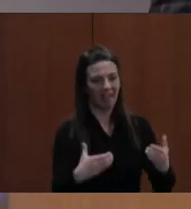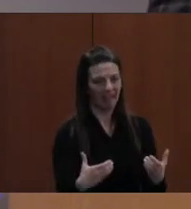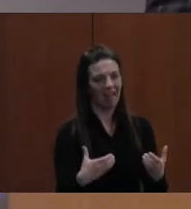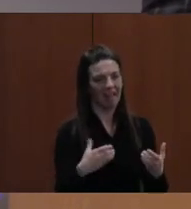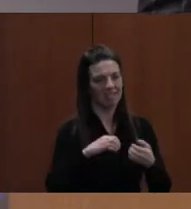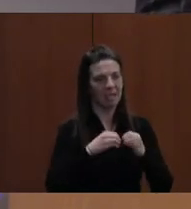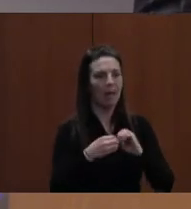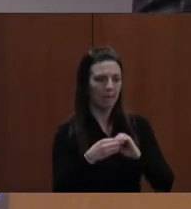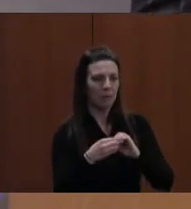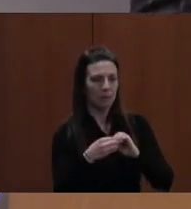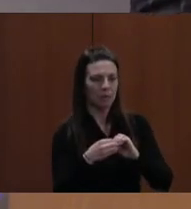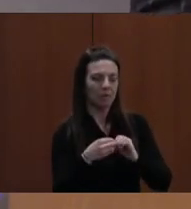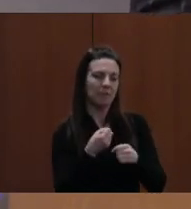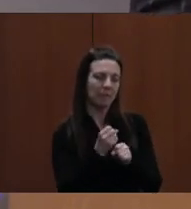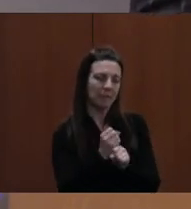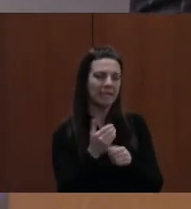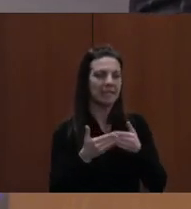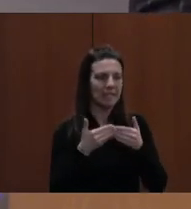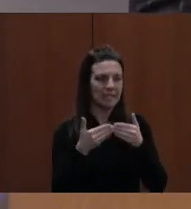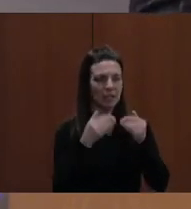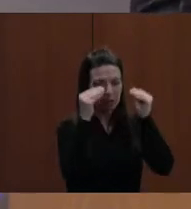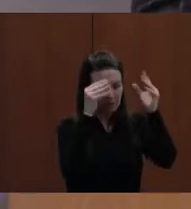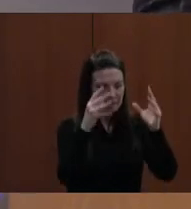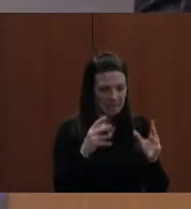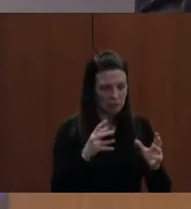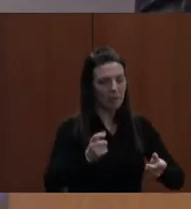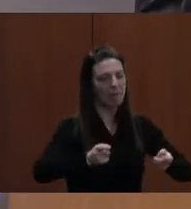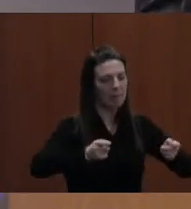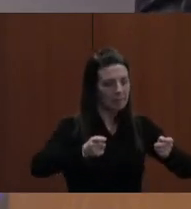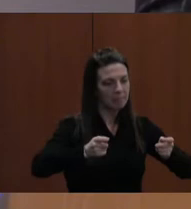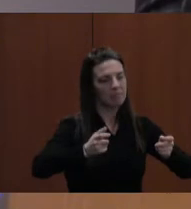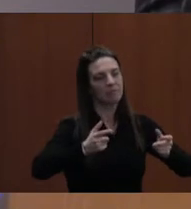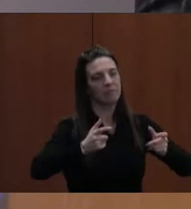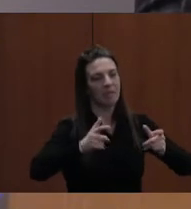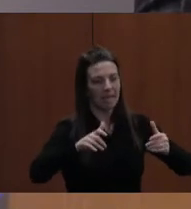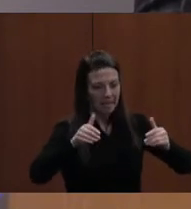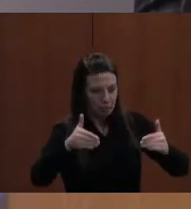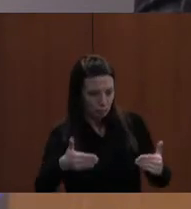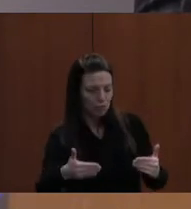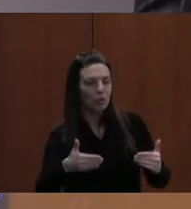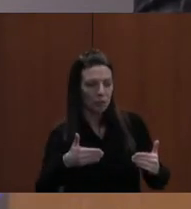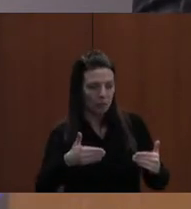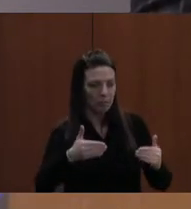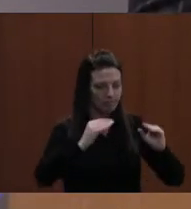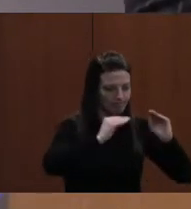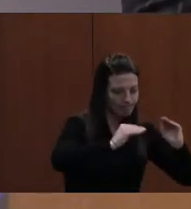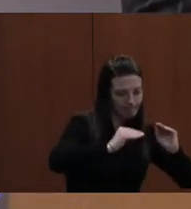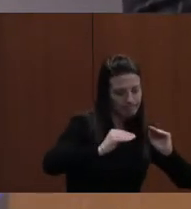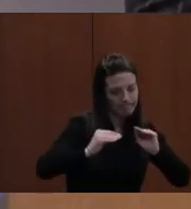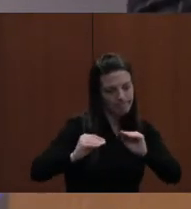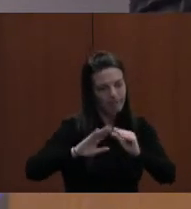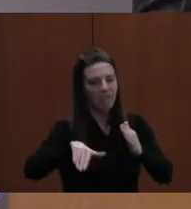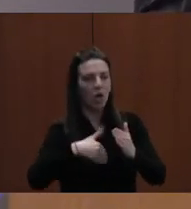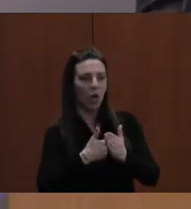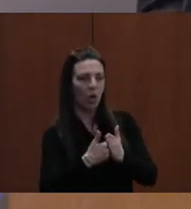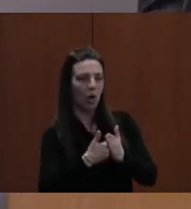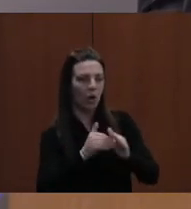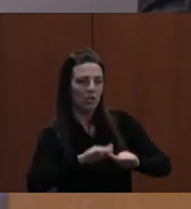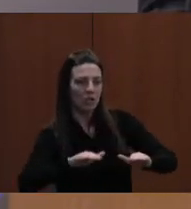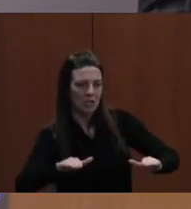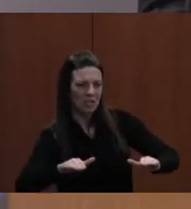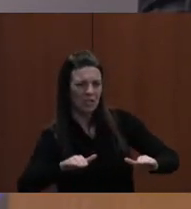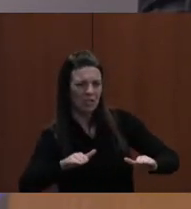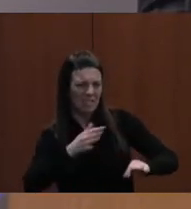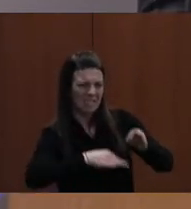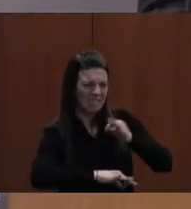it makes it easier for the teacher to maintain the classroom. It makes it easier for the teacher to help all of the kids instead of some of the kids because